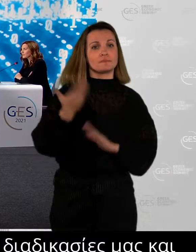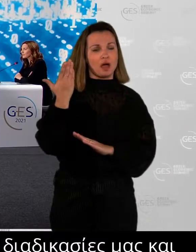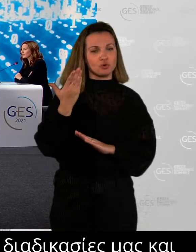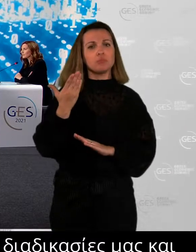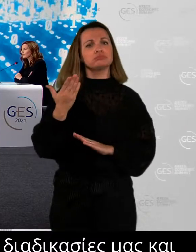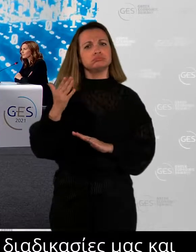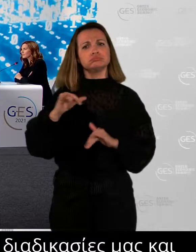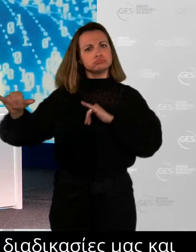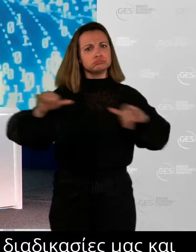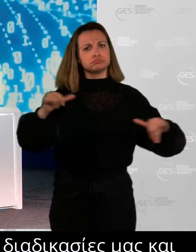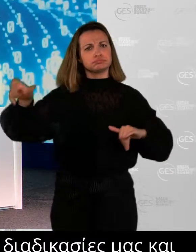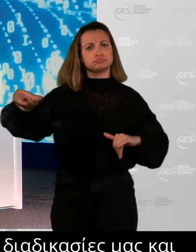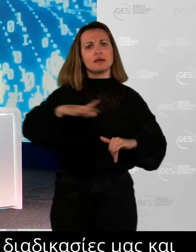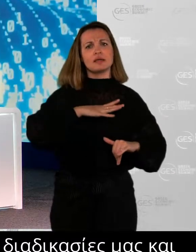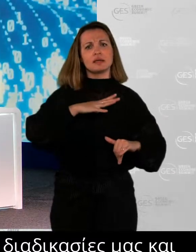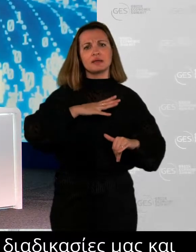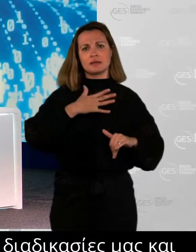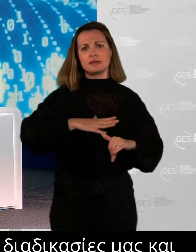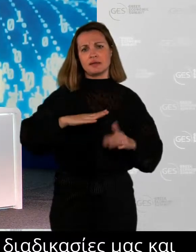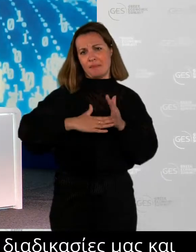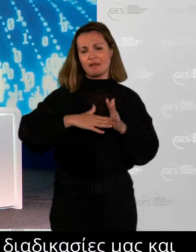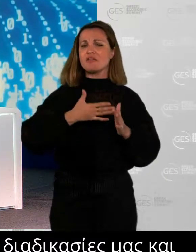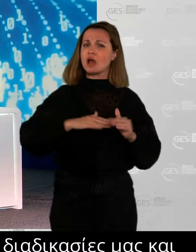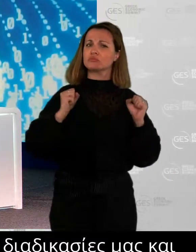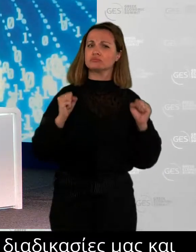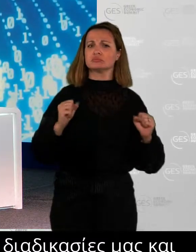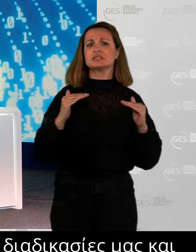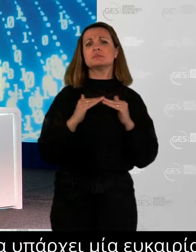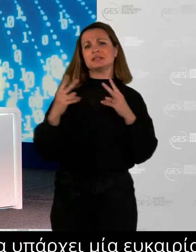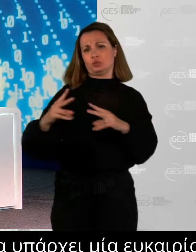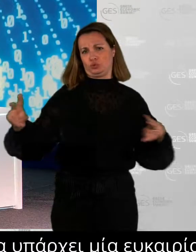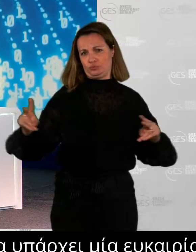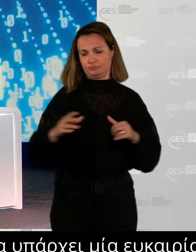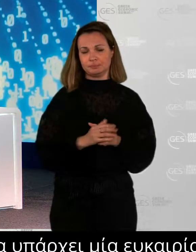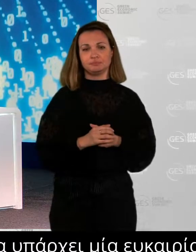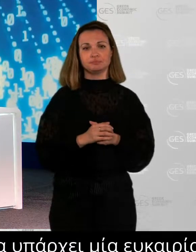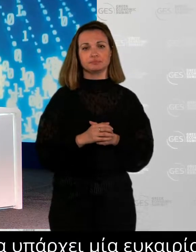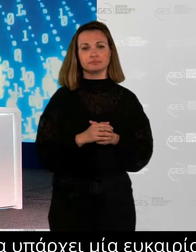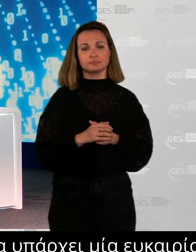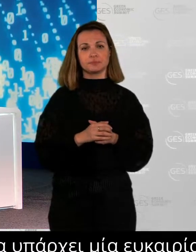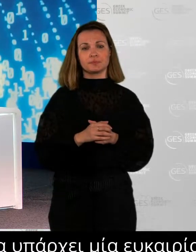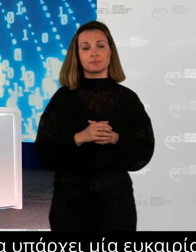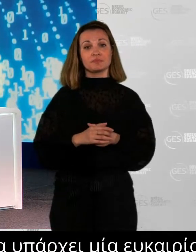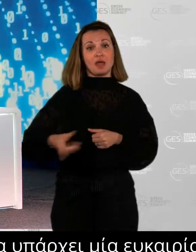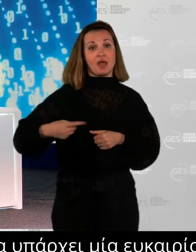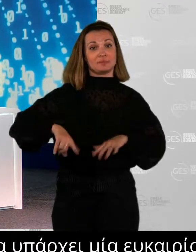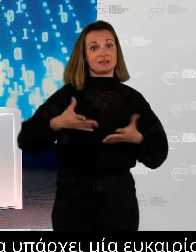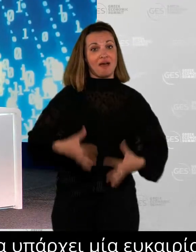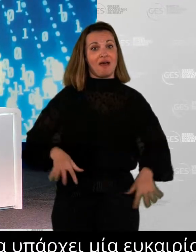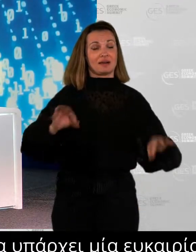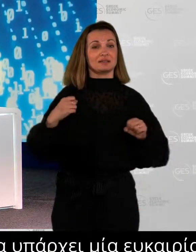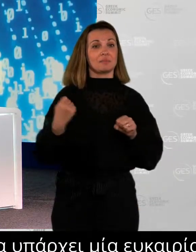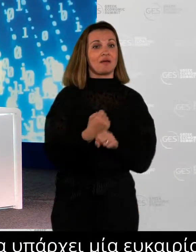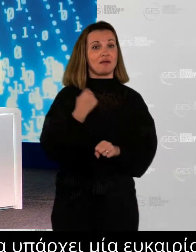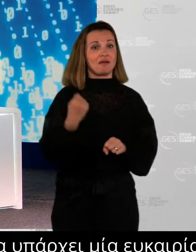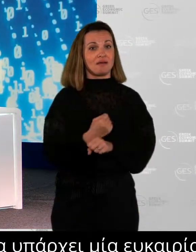out of it because we have already started working in sifting a bit the workplaces to have flexible workplaces so that